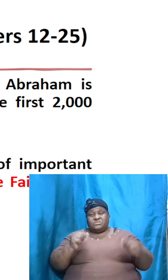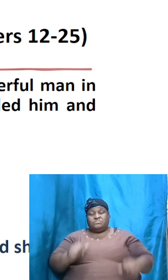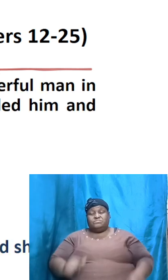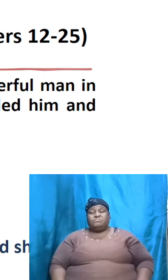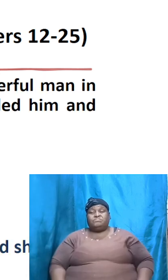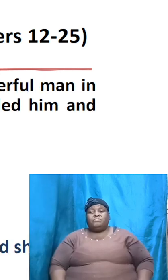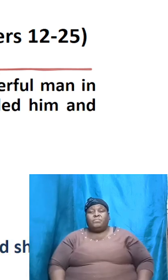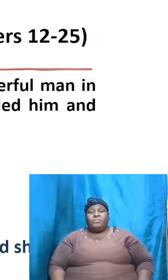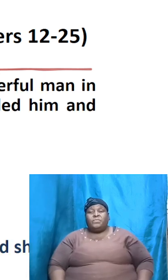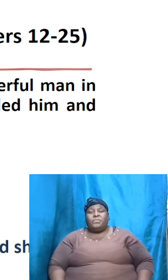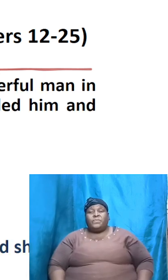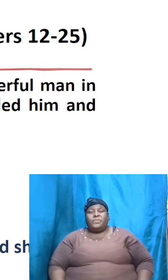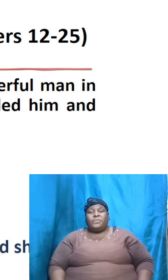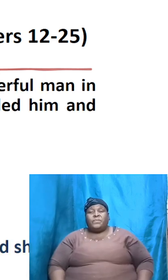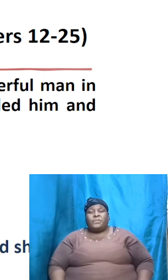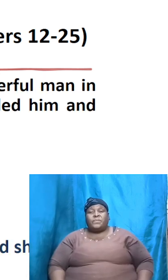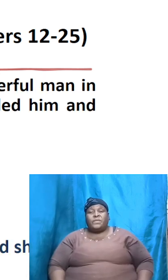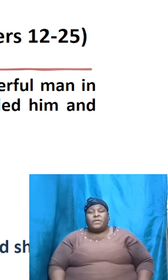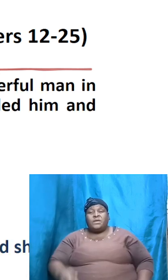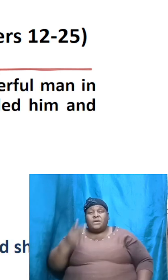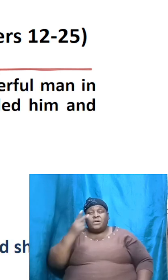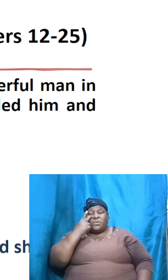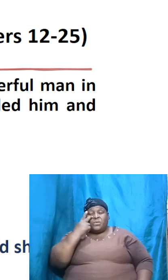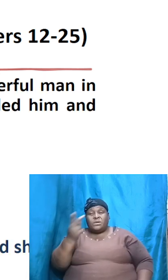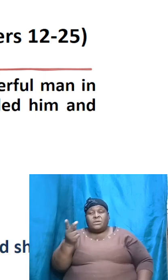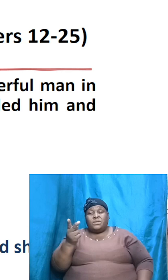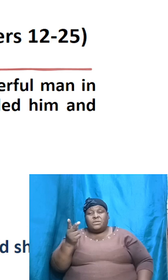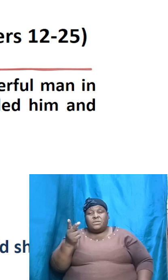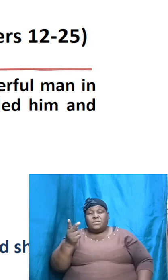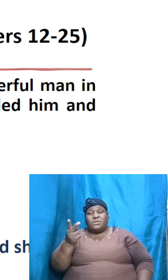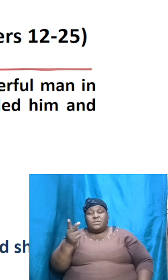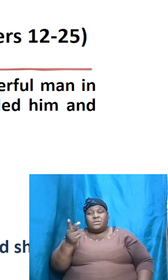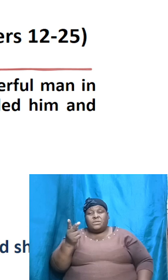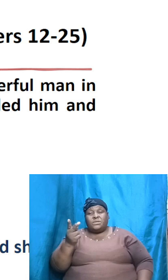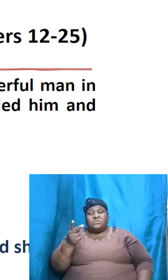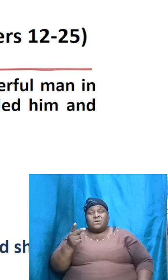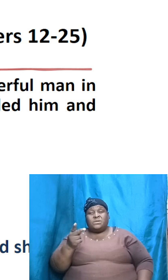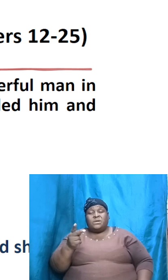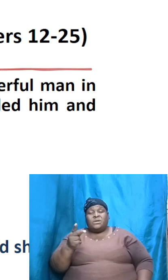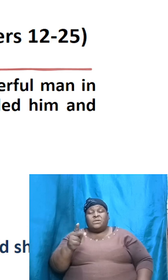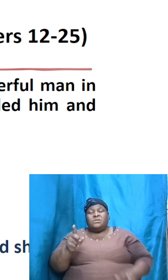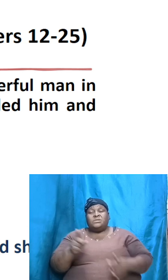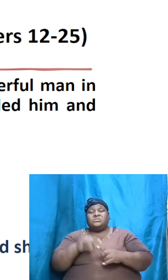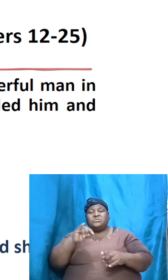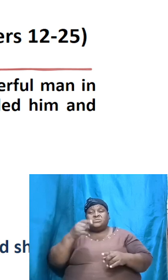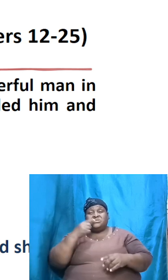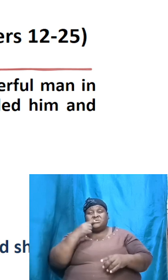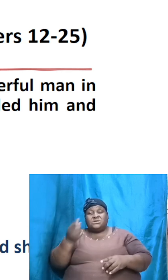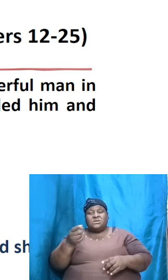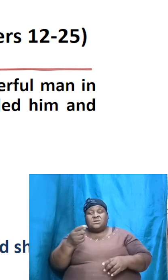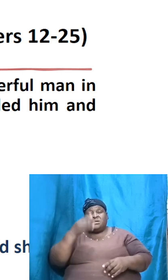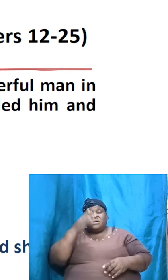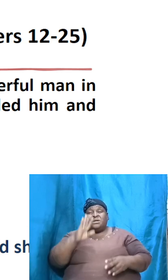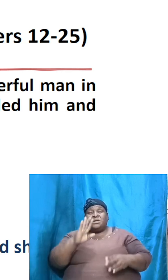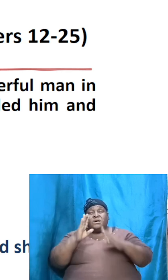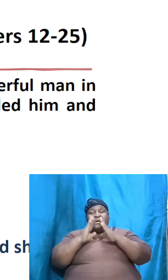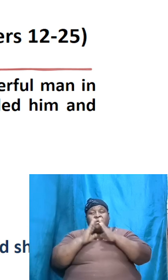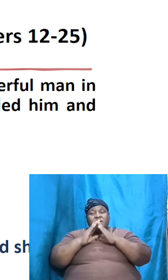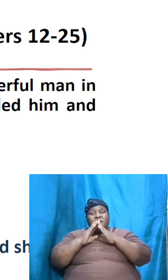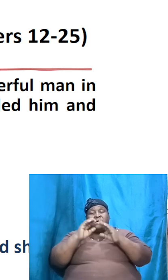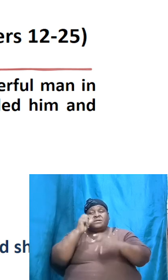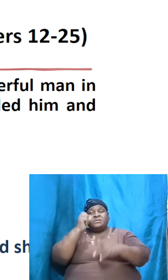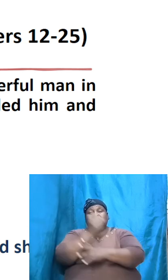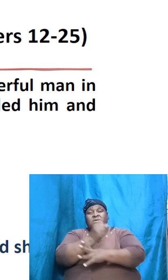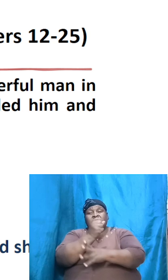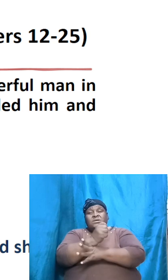we are seeing where, as we just mentioned, God asked Abraham to leave his